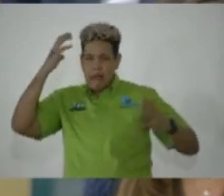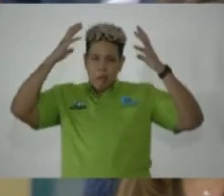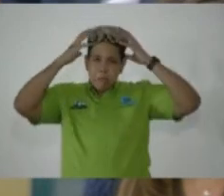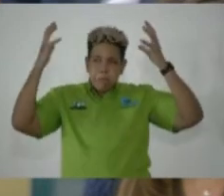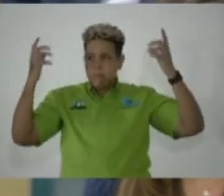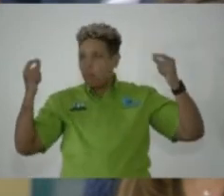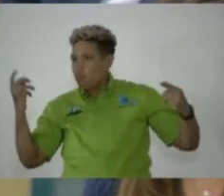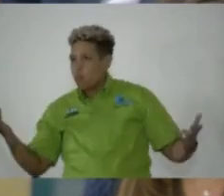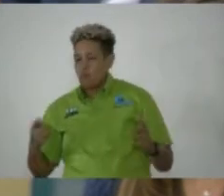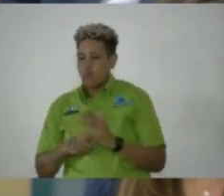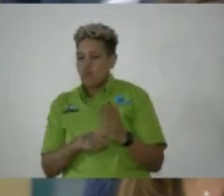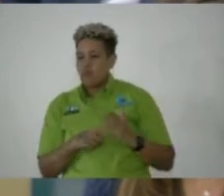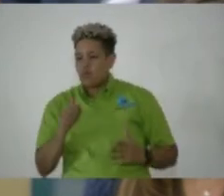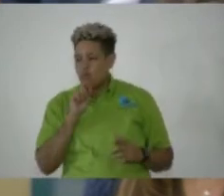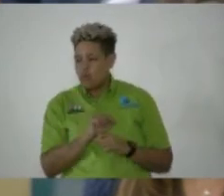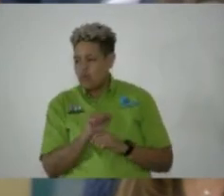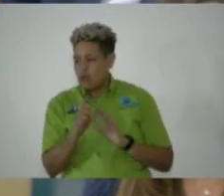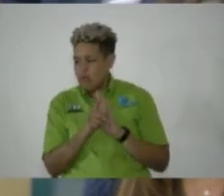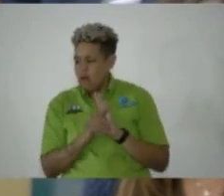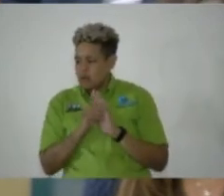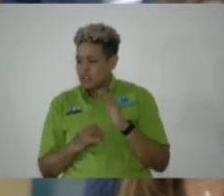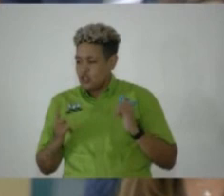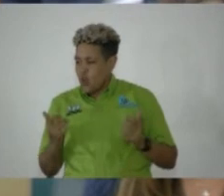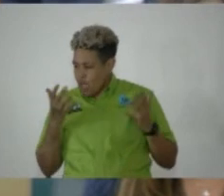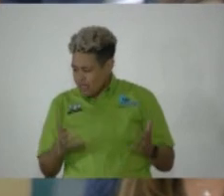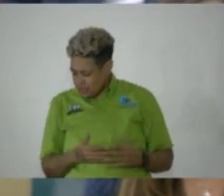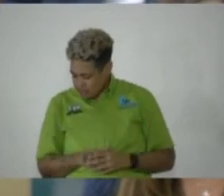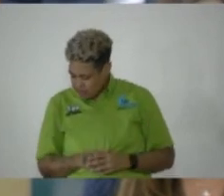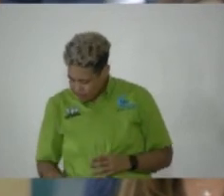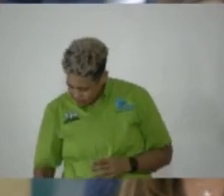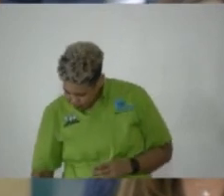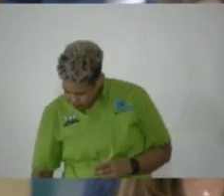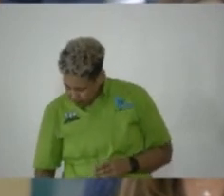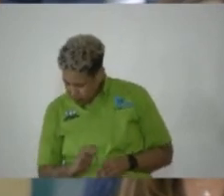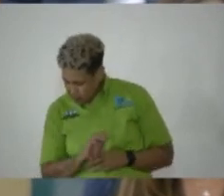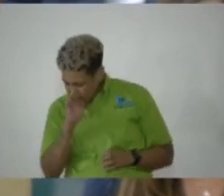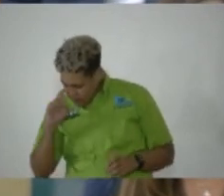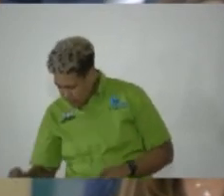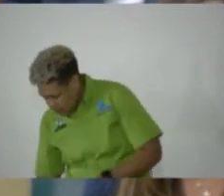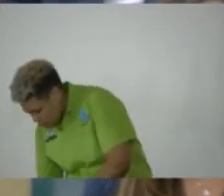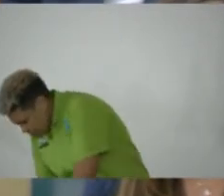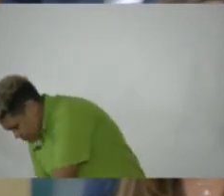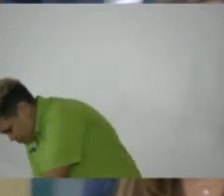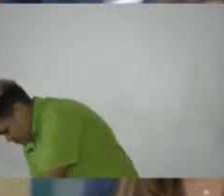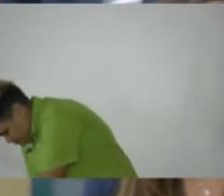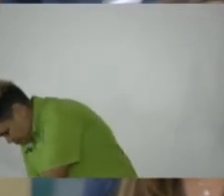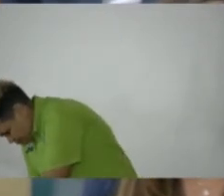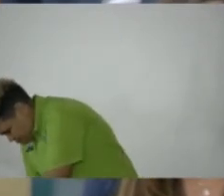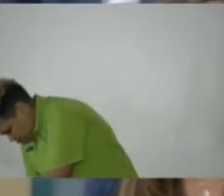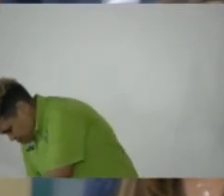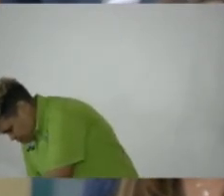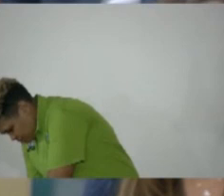Well, there is a policy that now exists that the Minister of Education announced. And